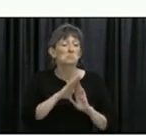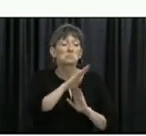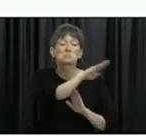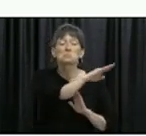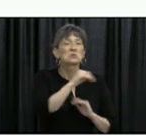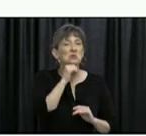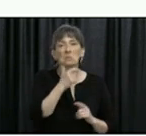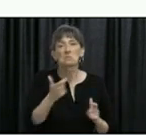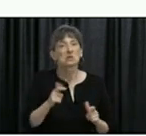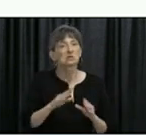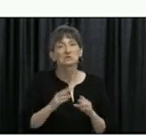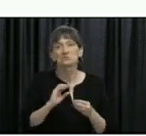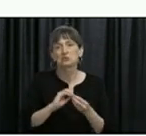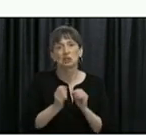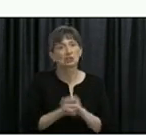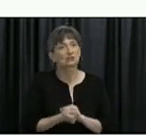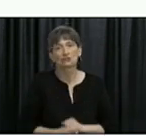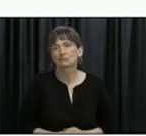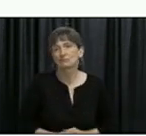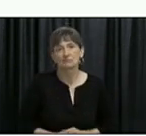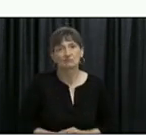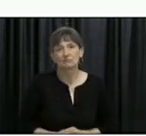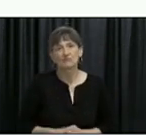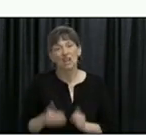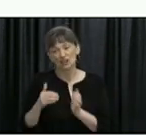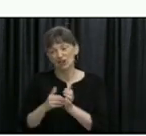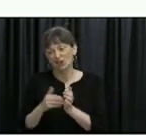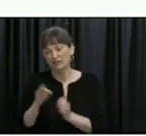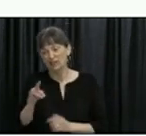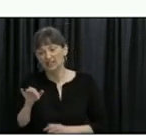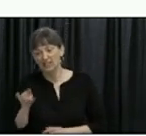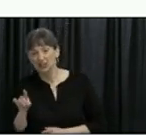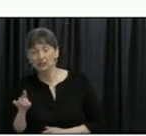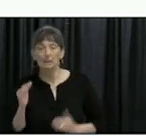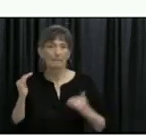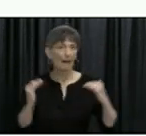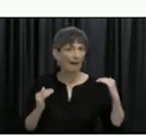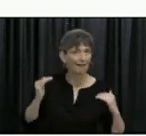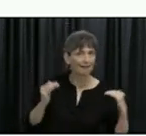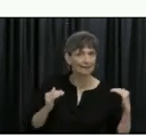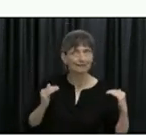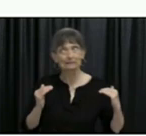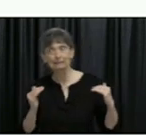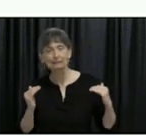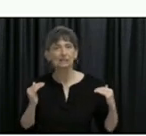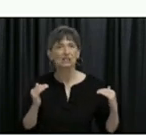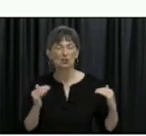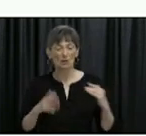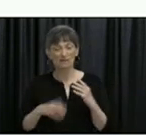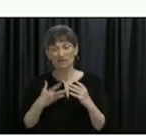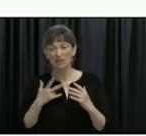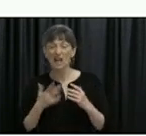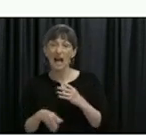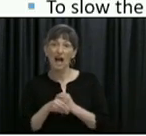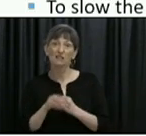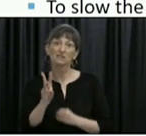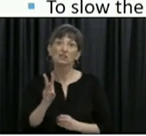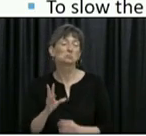risk appreciably. And Dr. Fitzgerald said it's about balance and on balance, this is certainly a reasonable thing to do.